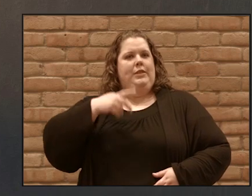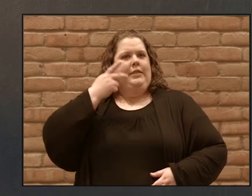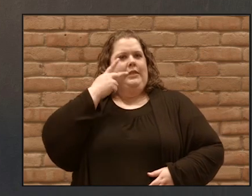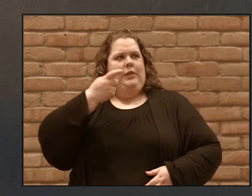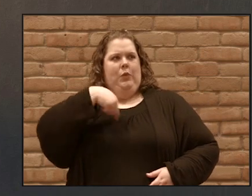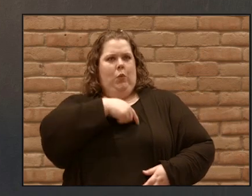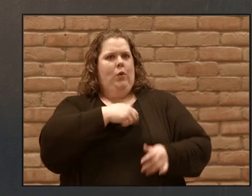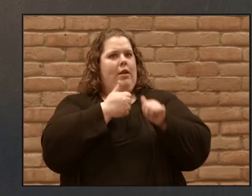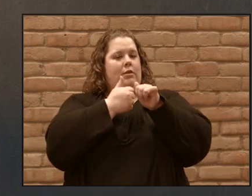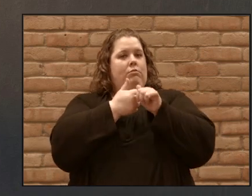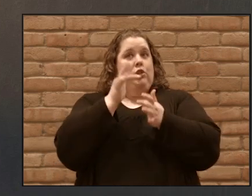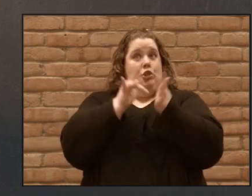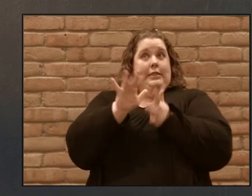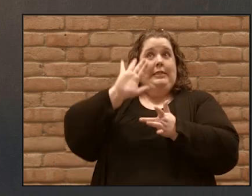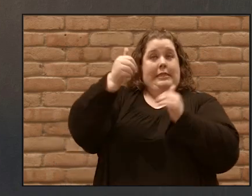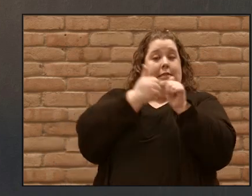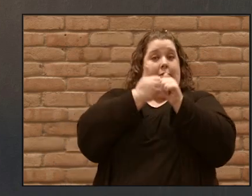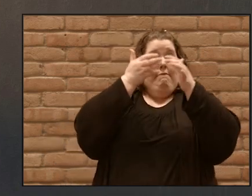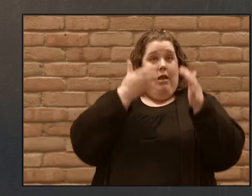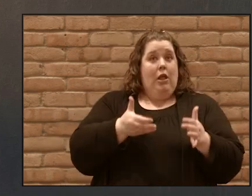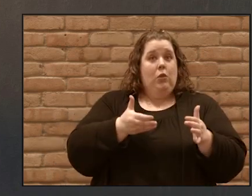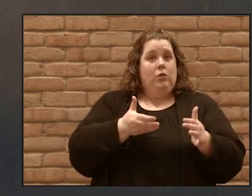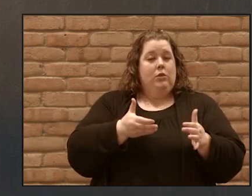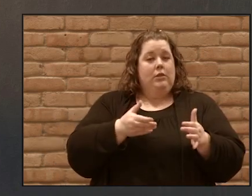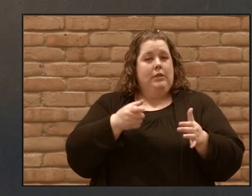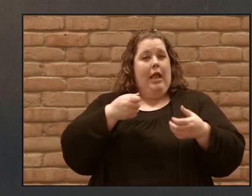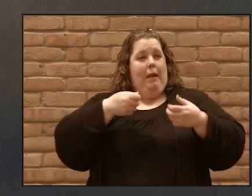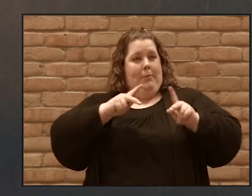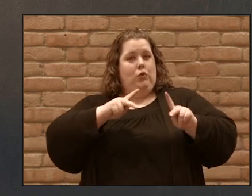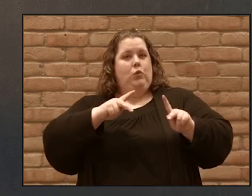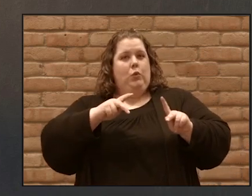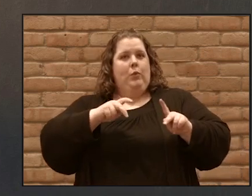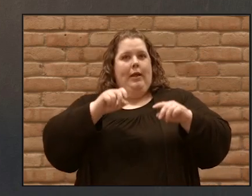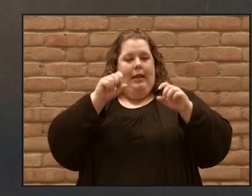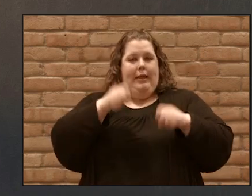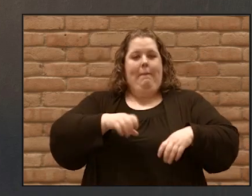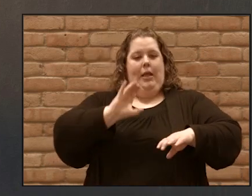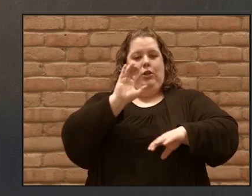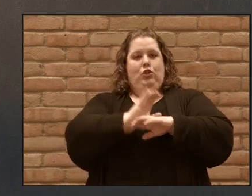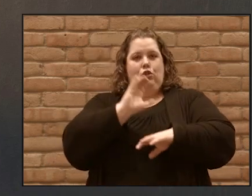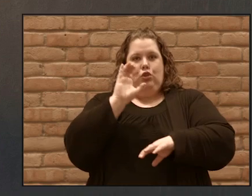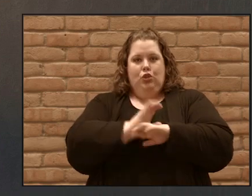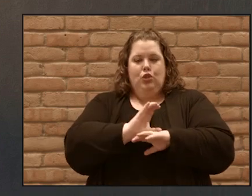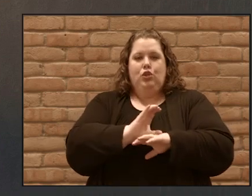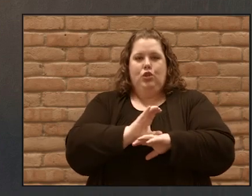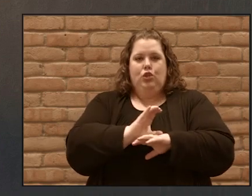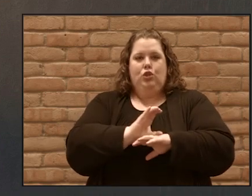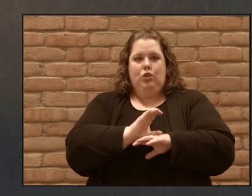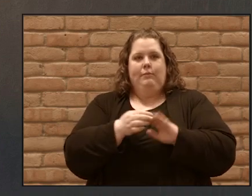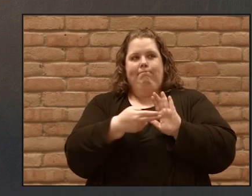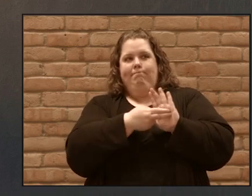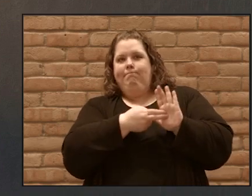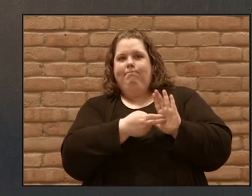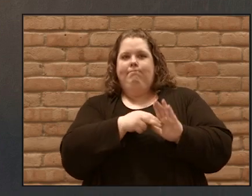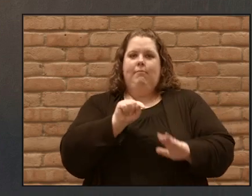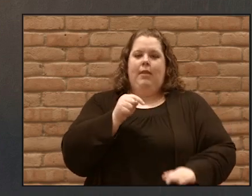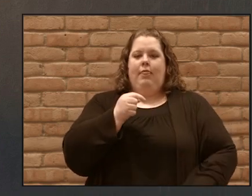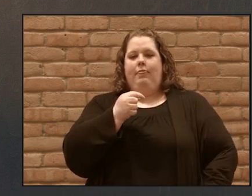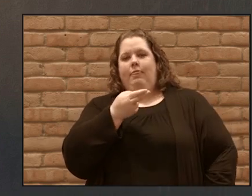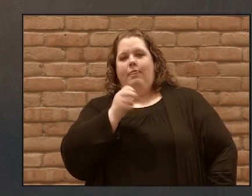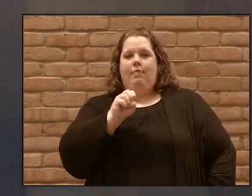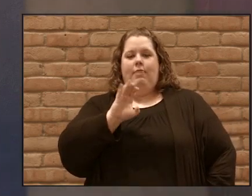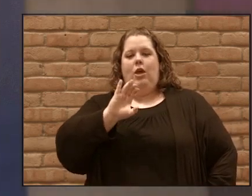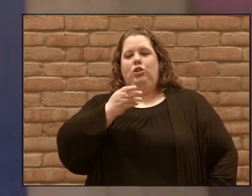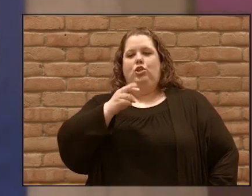have to be the church? We can look at those numbers and get frustrated